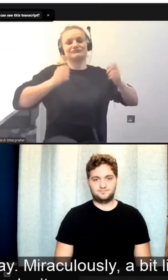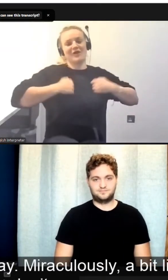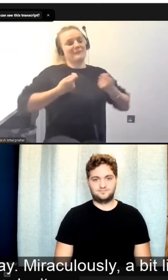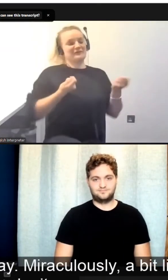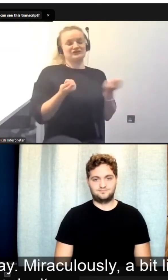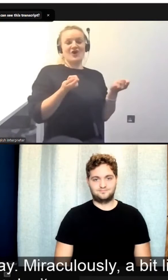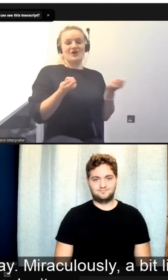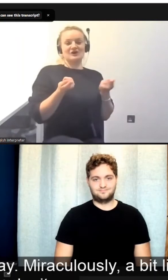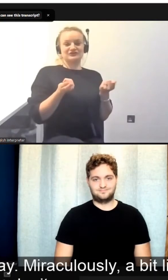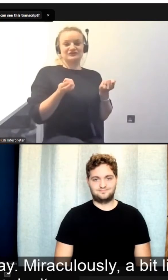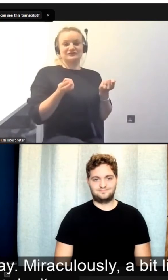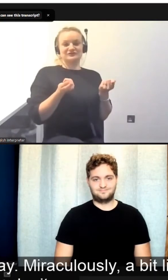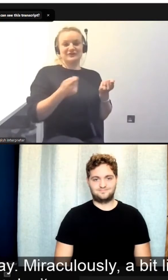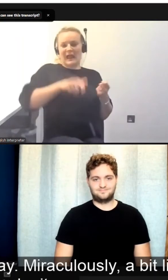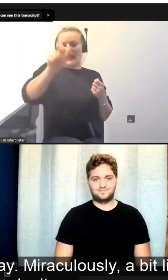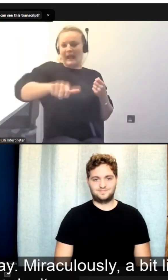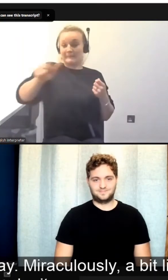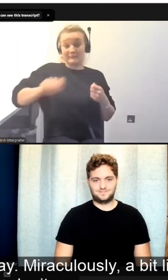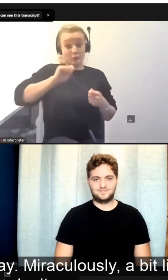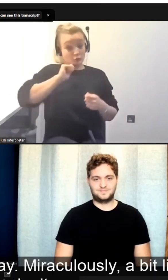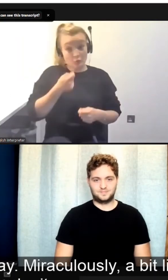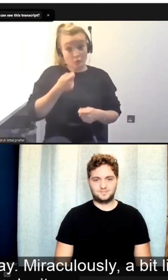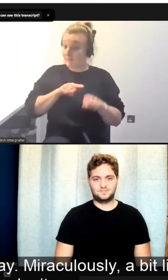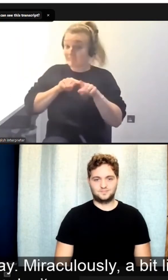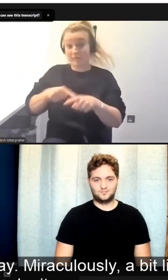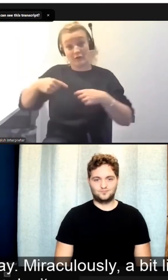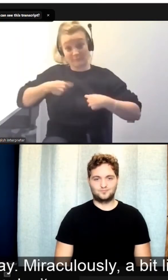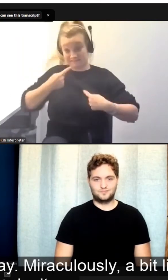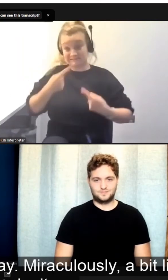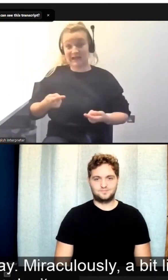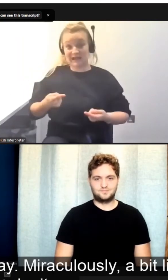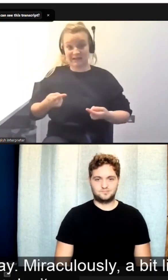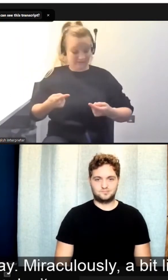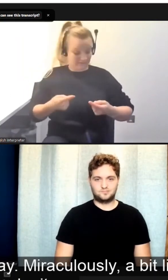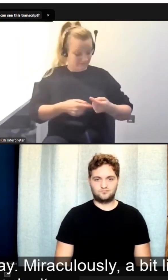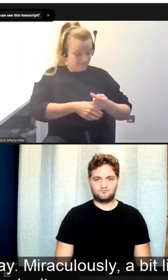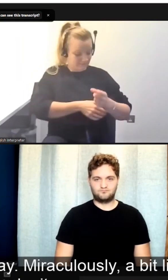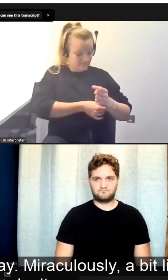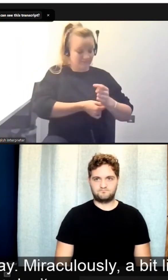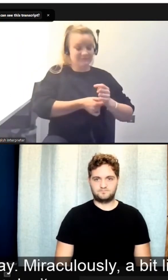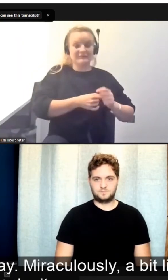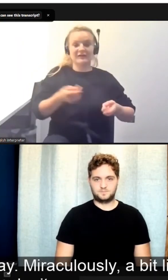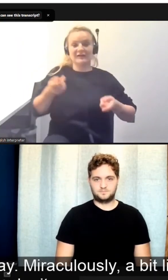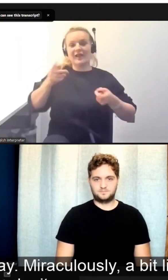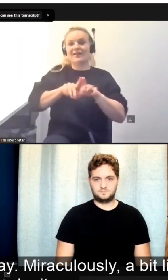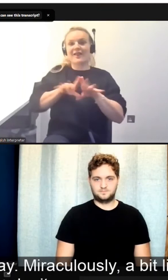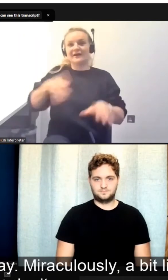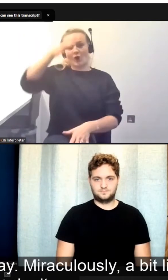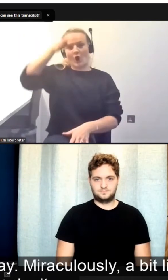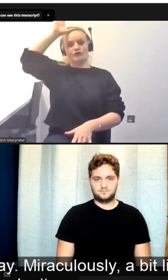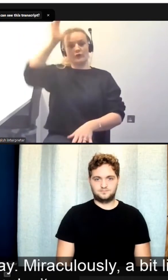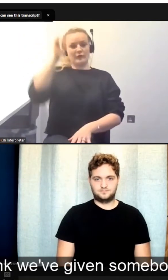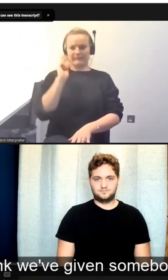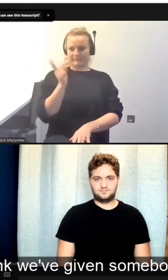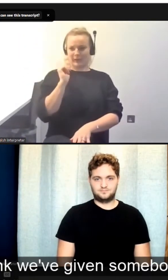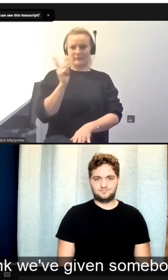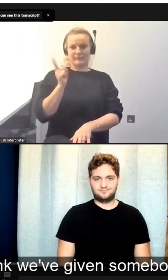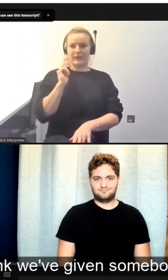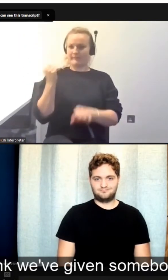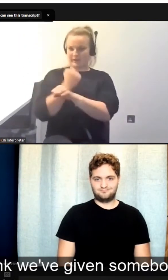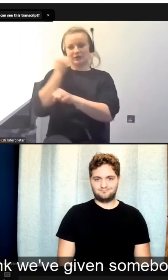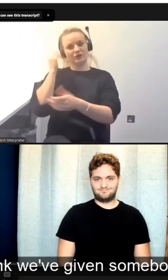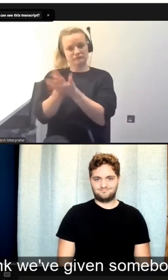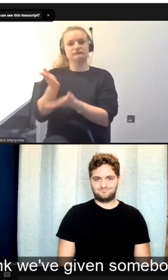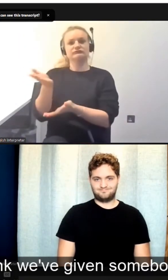That people are going to do what they say, miraculously, a bit like a Roman emperor, make it so. And